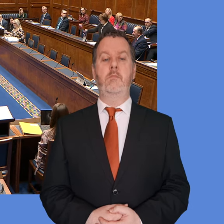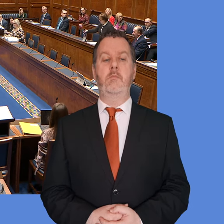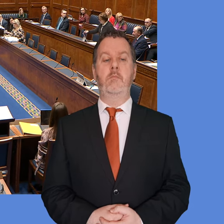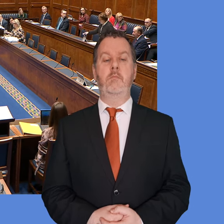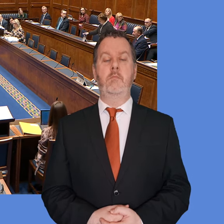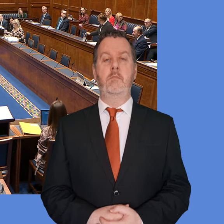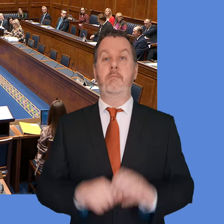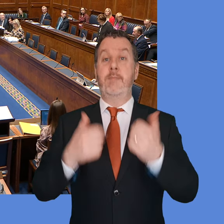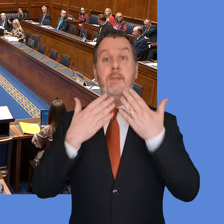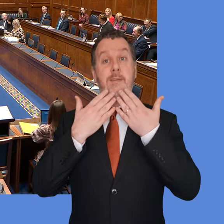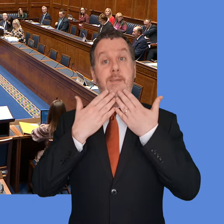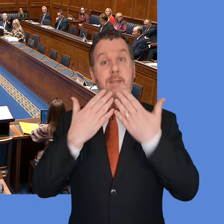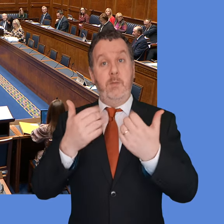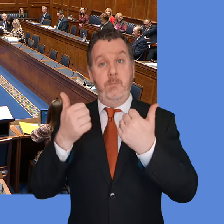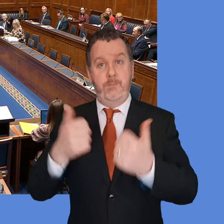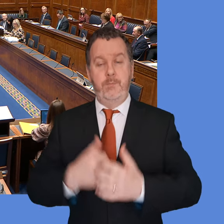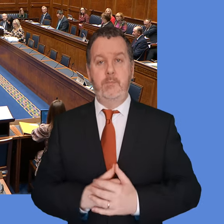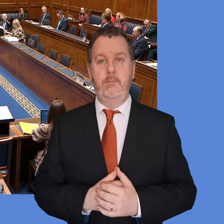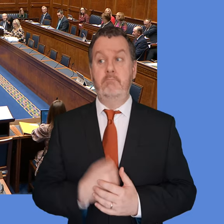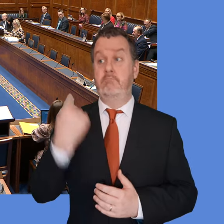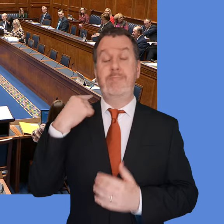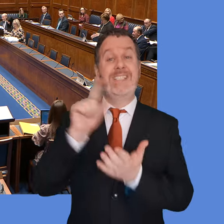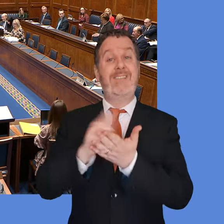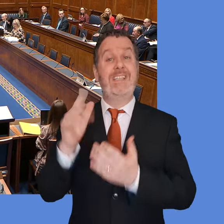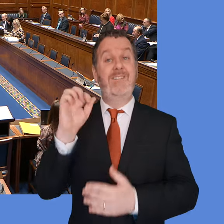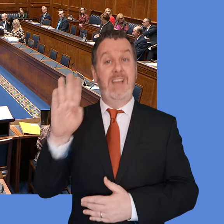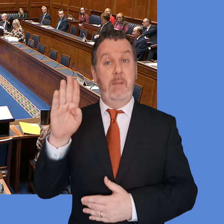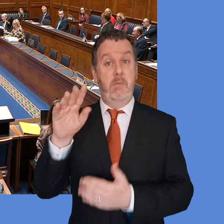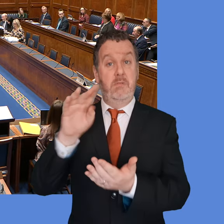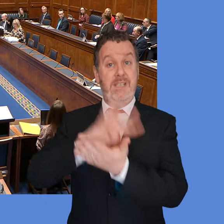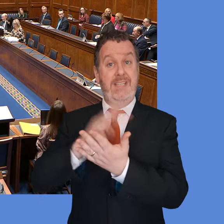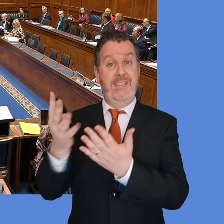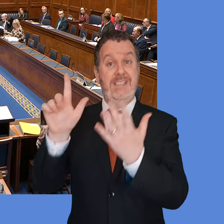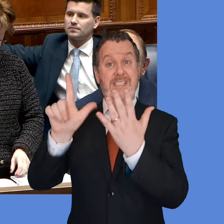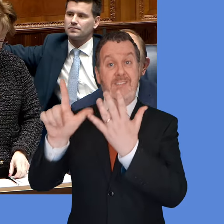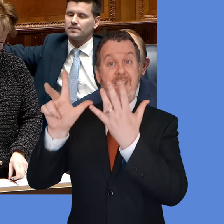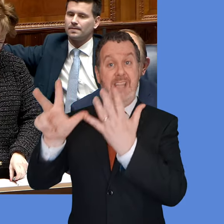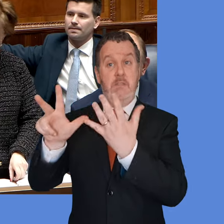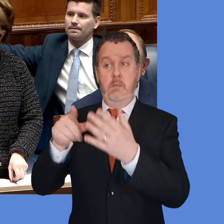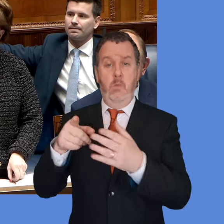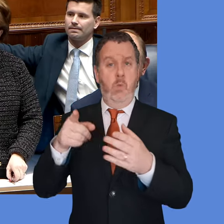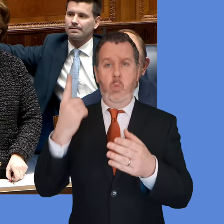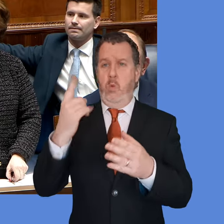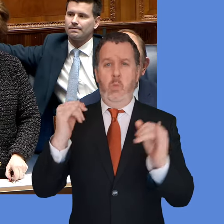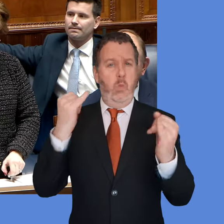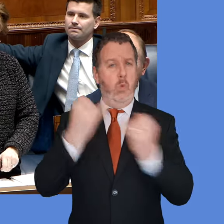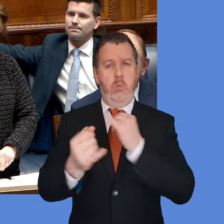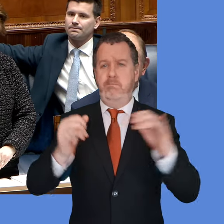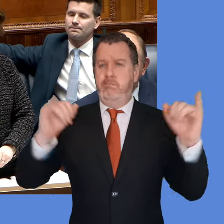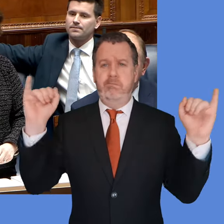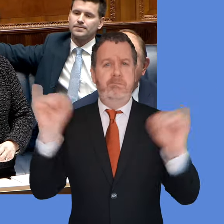Thank you, Mr Speaker. The 17th of February 1978 marked one of the worst atrocities